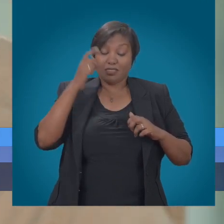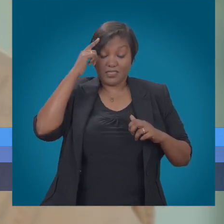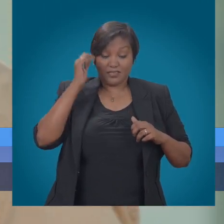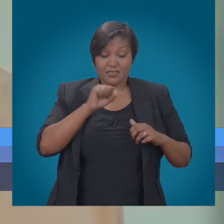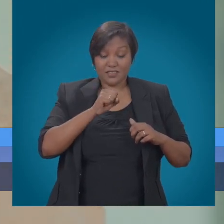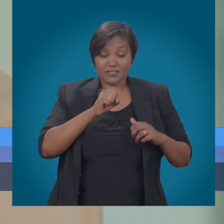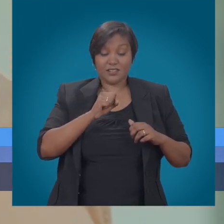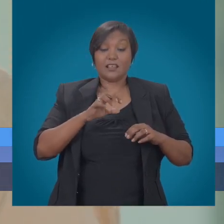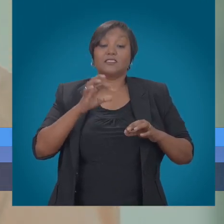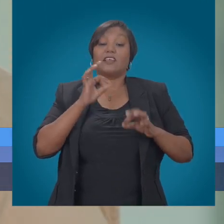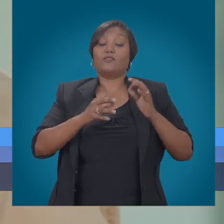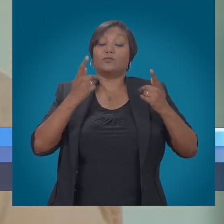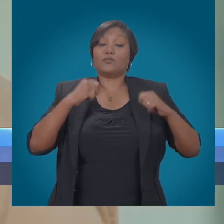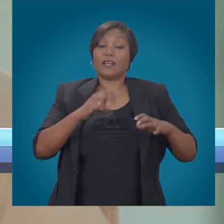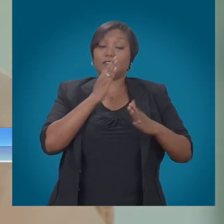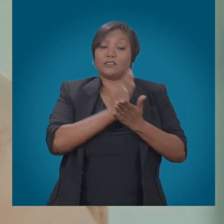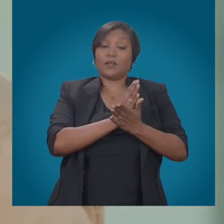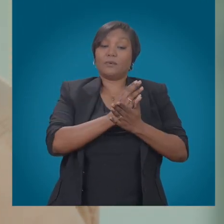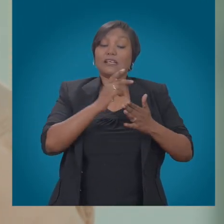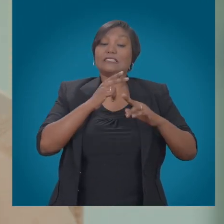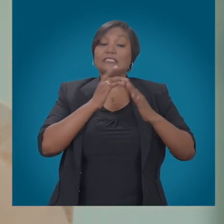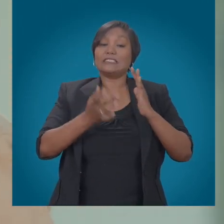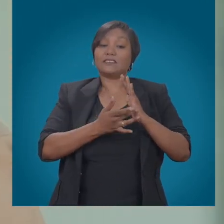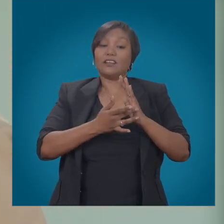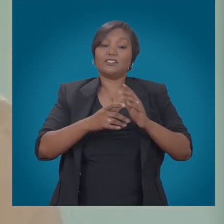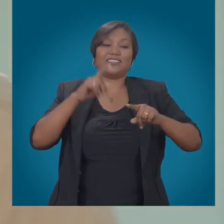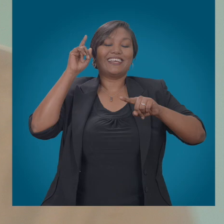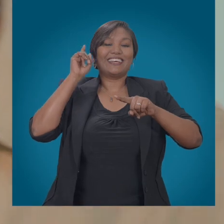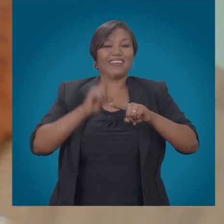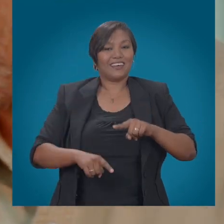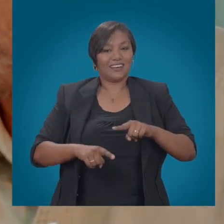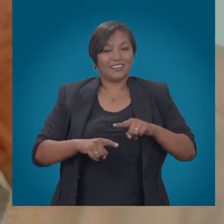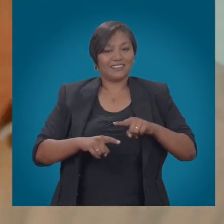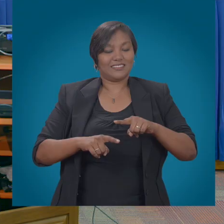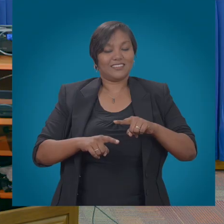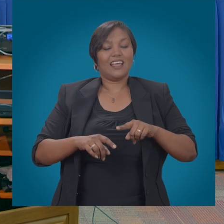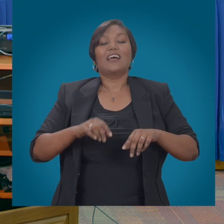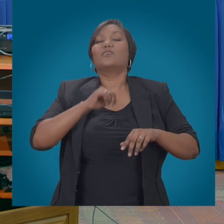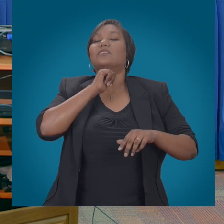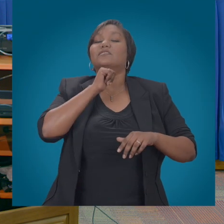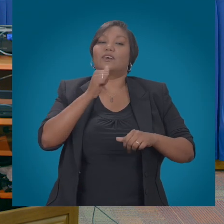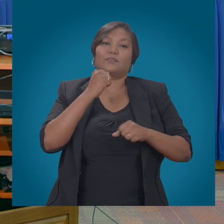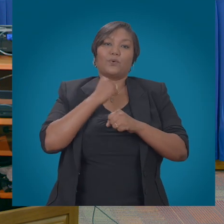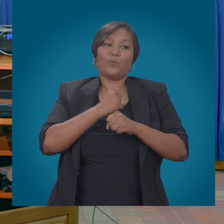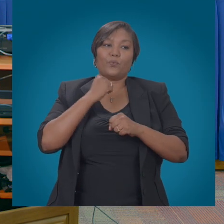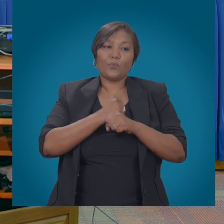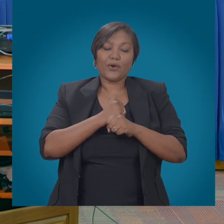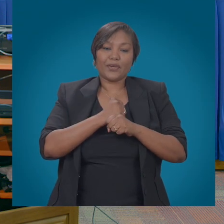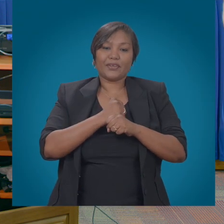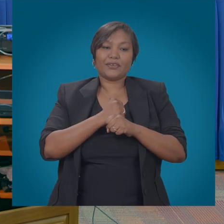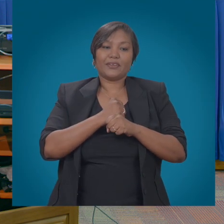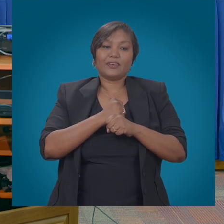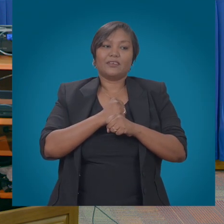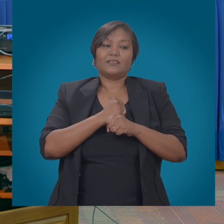course you are going to try and push back against the wave. But that's just what it is. You are pushing against the wave. And last time I tried that at Maracas,